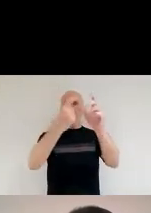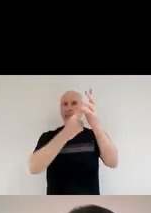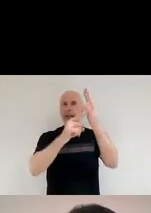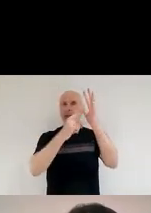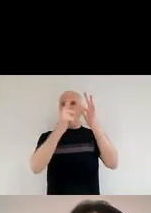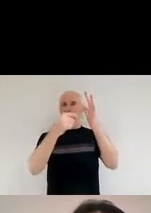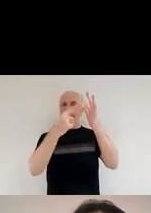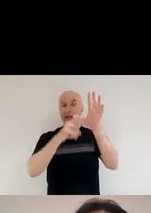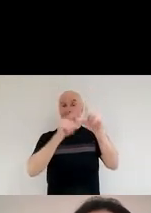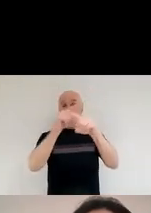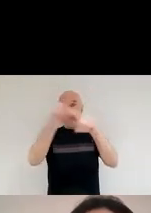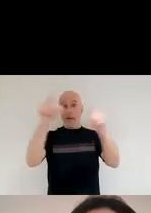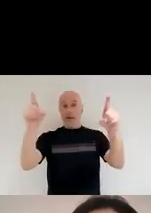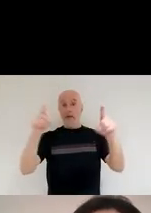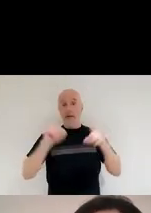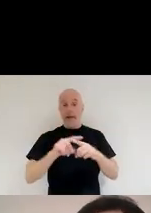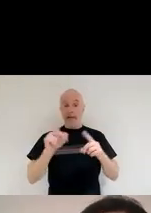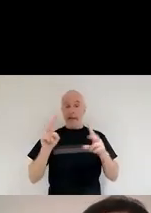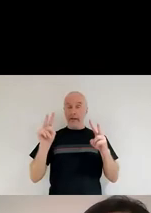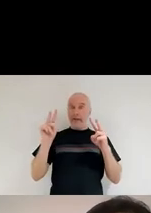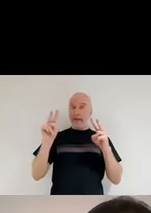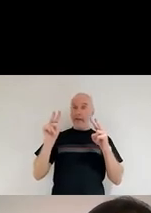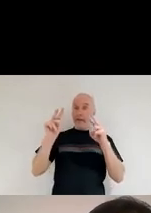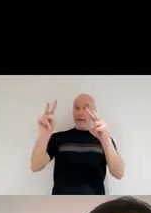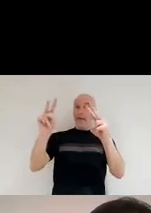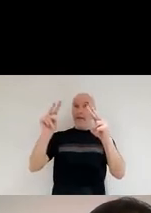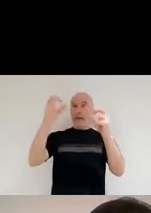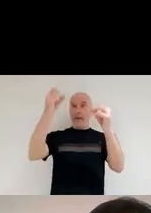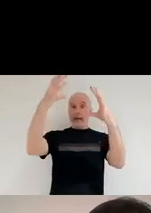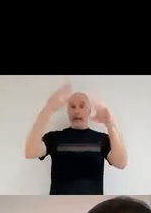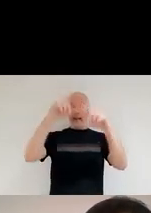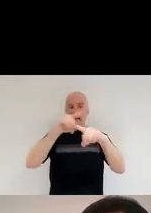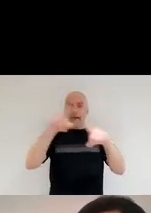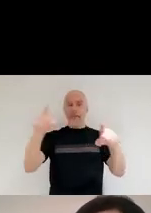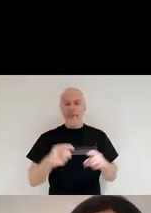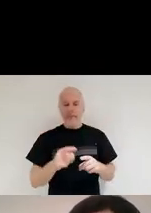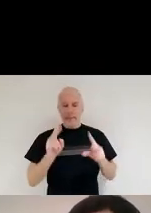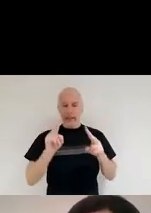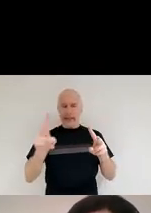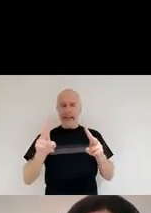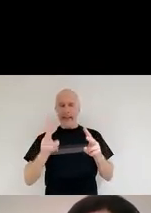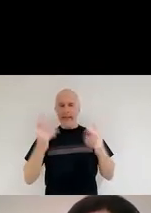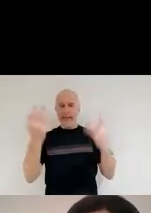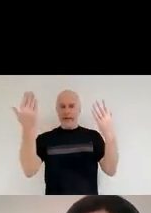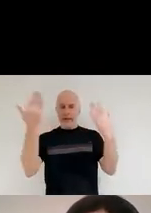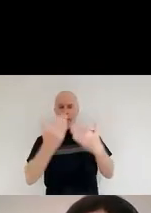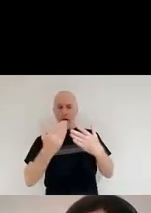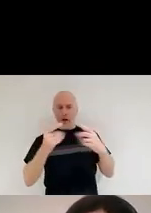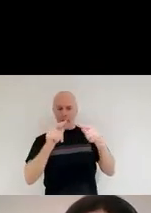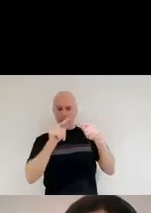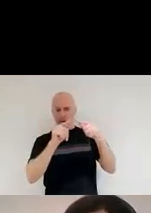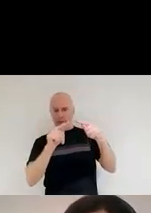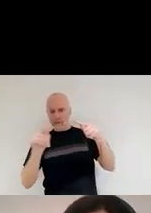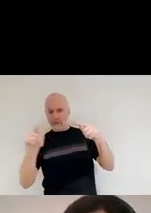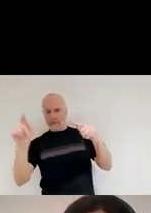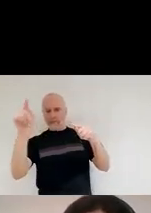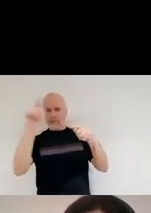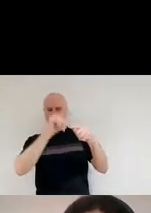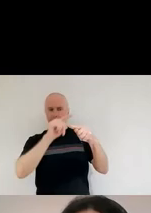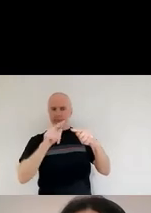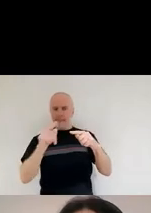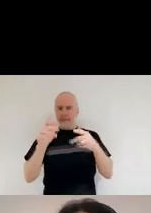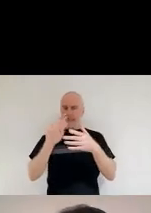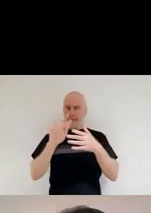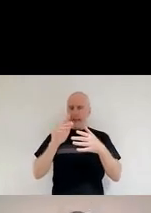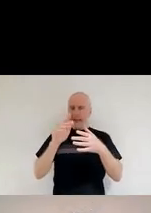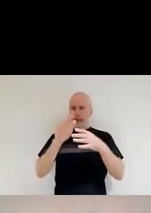And what I want you to pay attention is that there are these dark lanes here, right, that are blocking a lot of the stellar